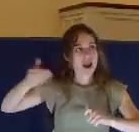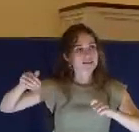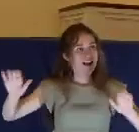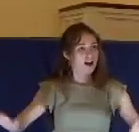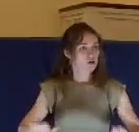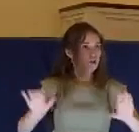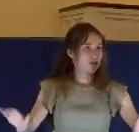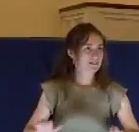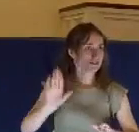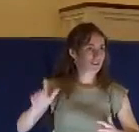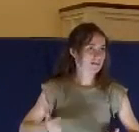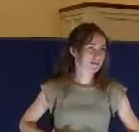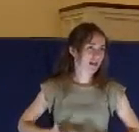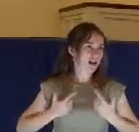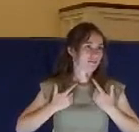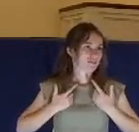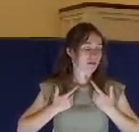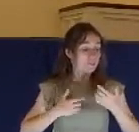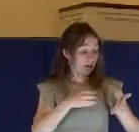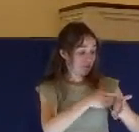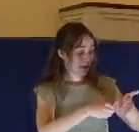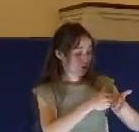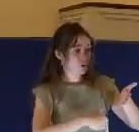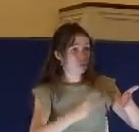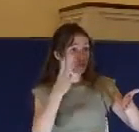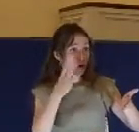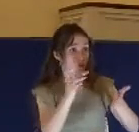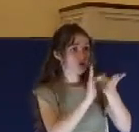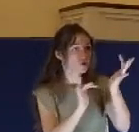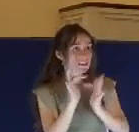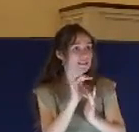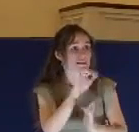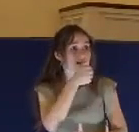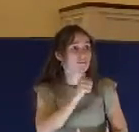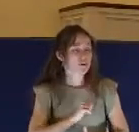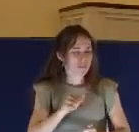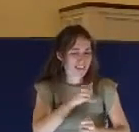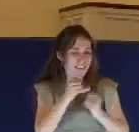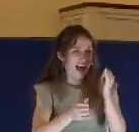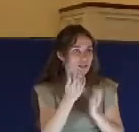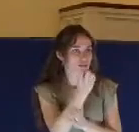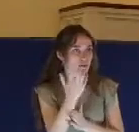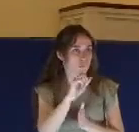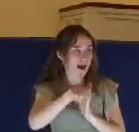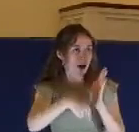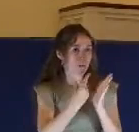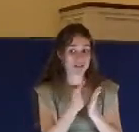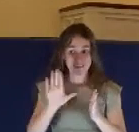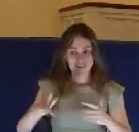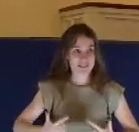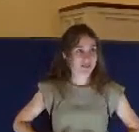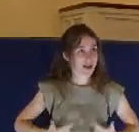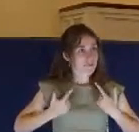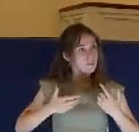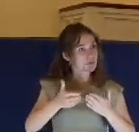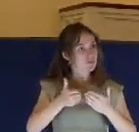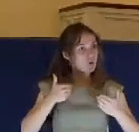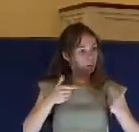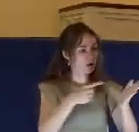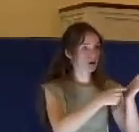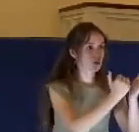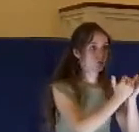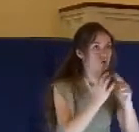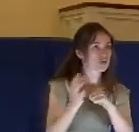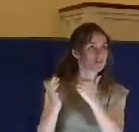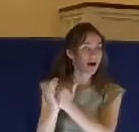passage that I just read where Jesus suffered the last two hours of his life, he suffered massive injustice, massive